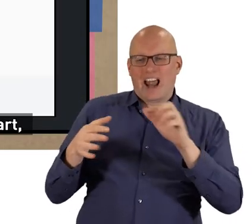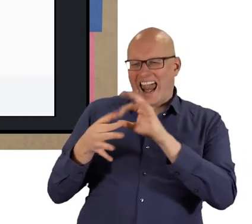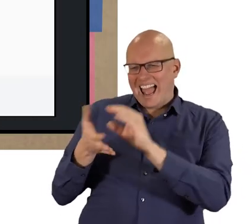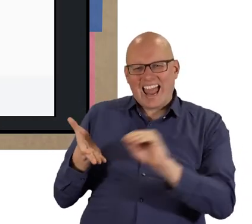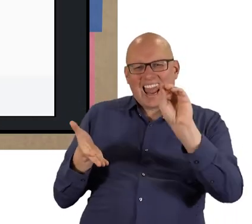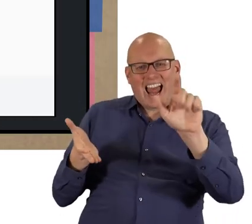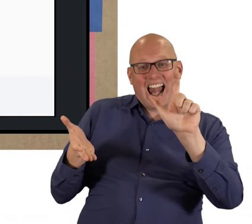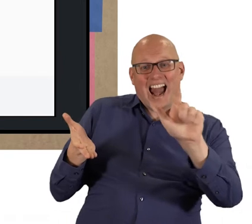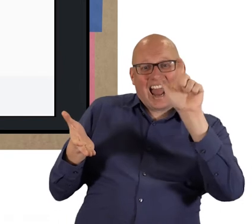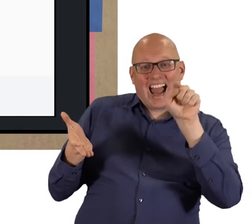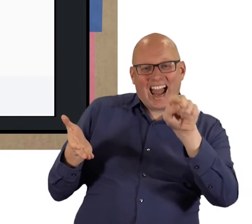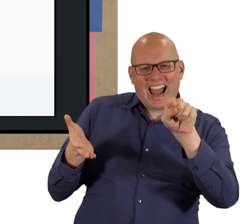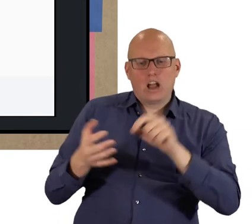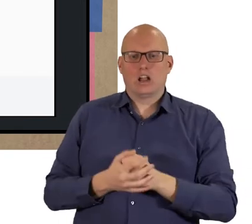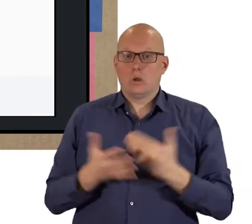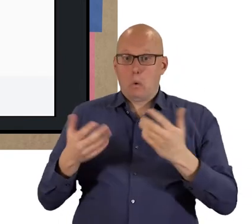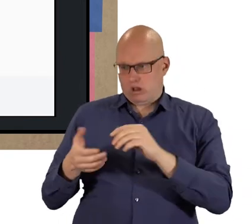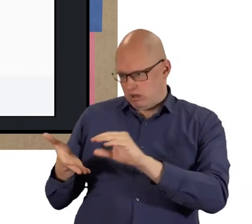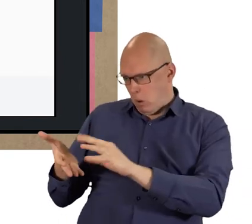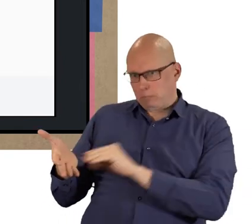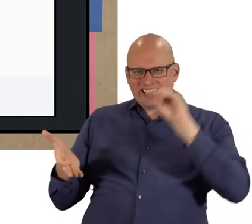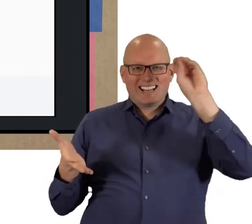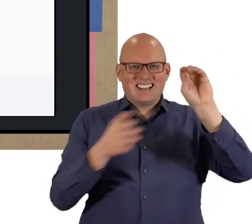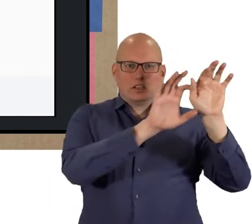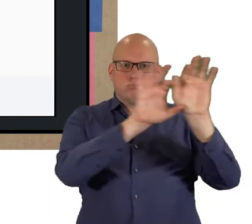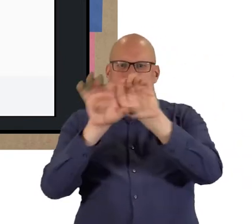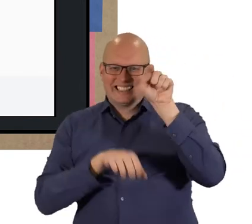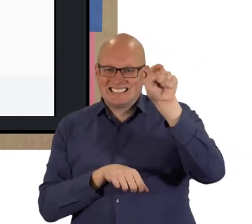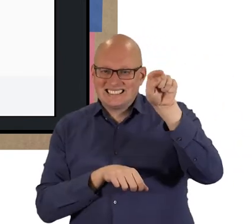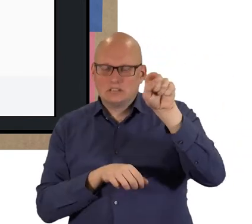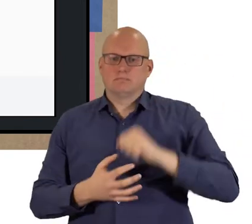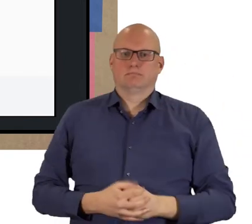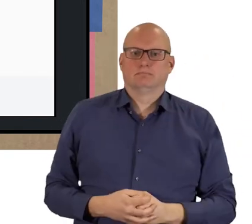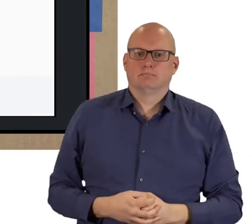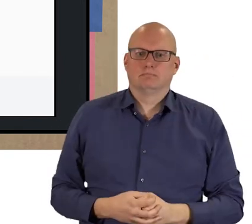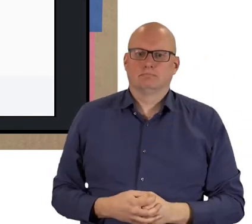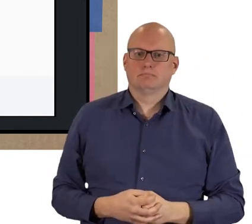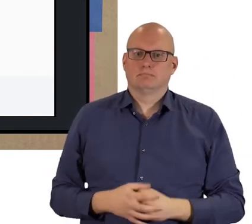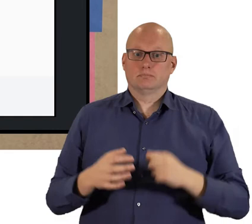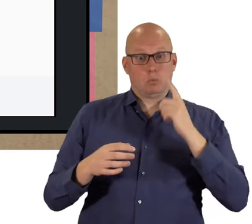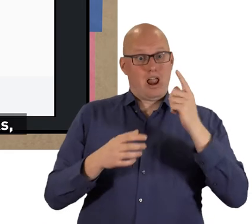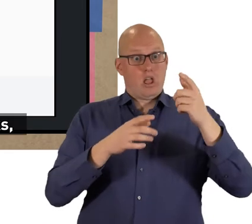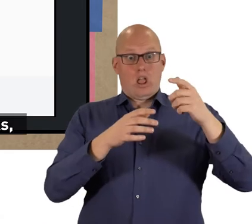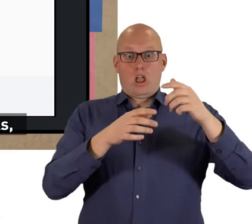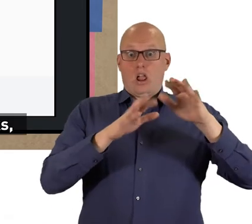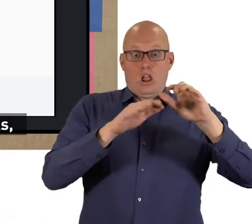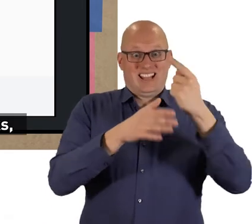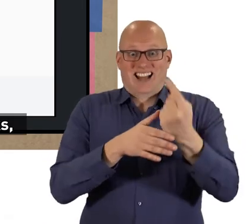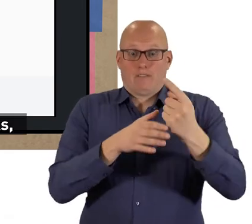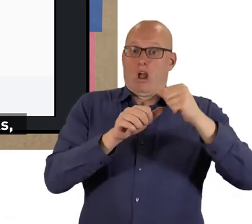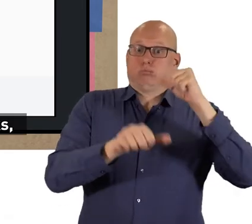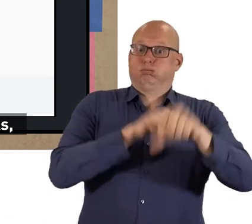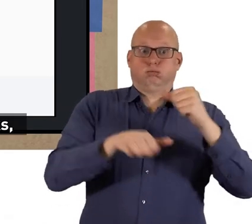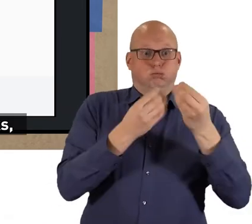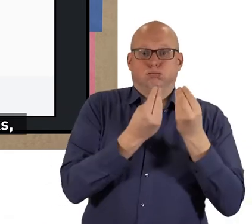click on the link you have been provided or type the website address into your browser. Once the system has